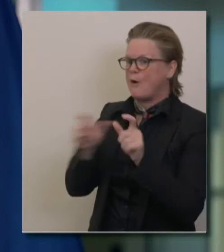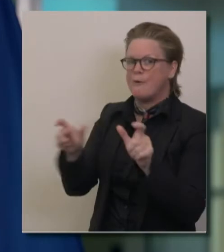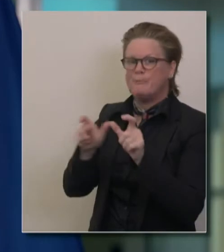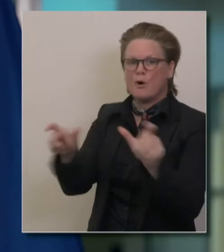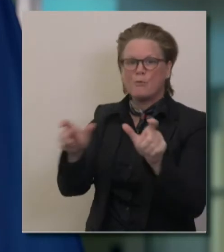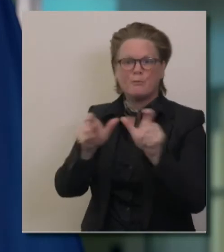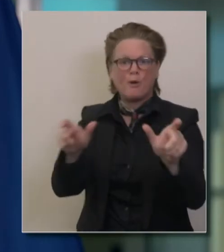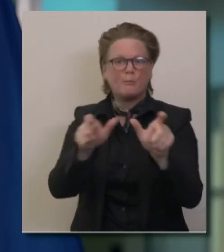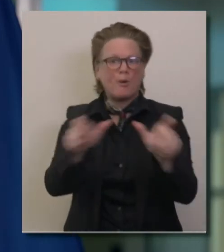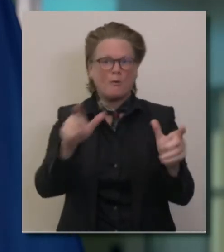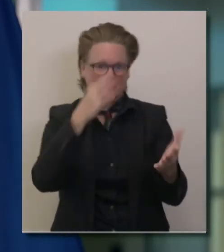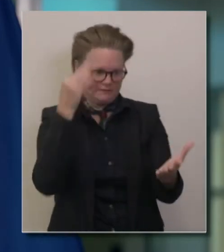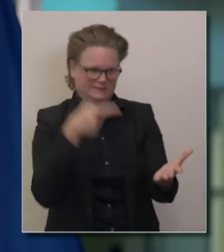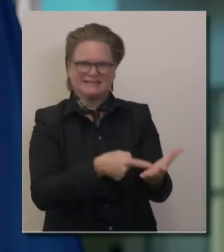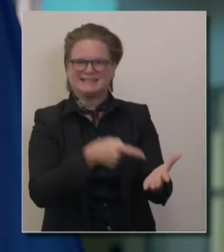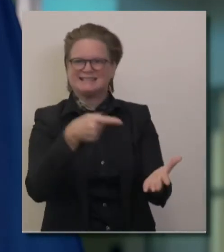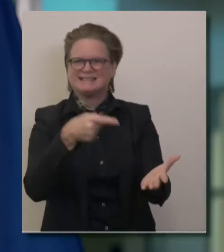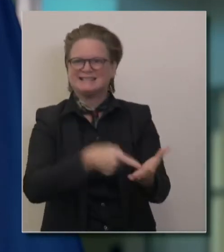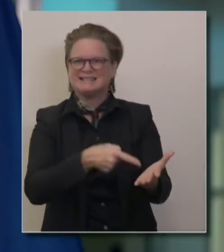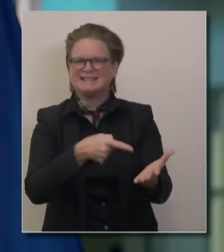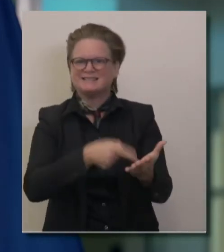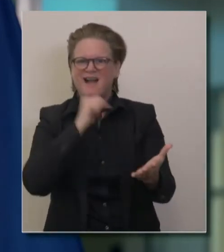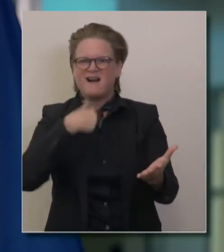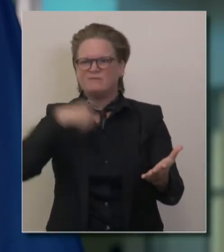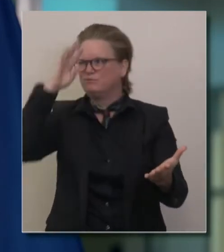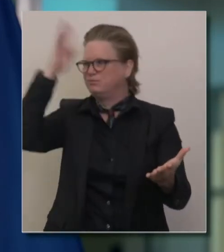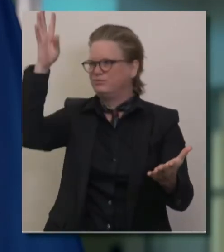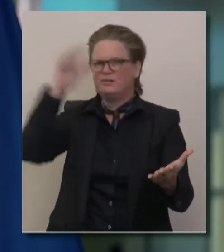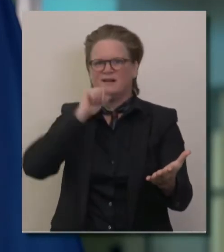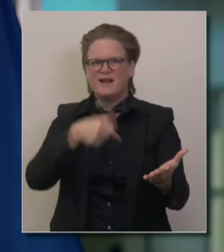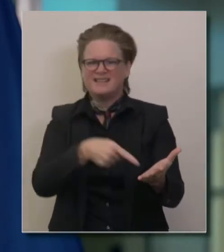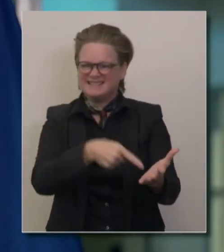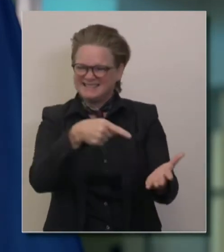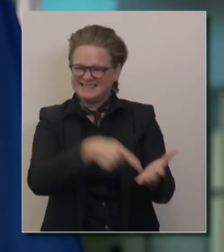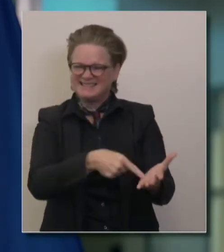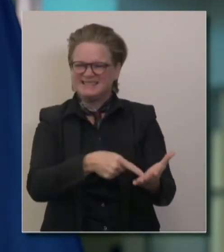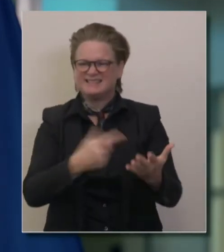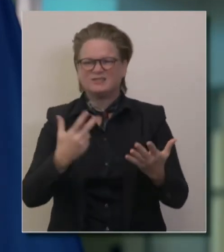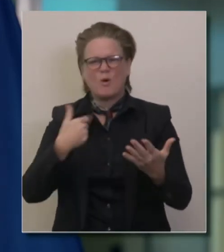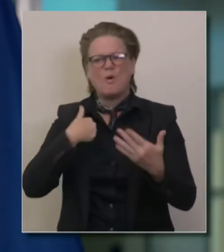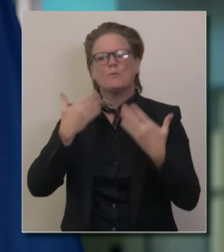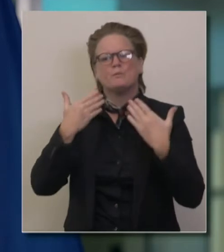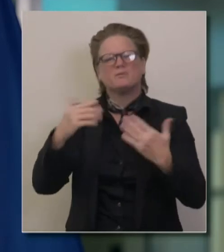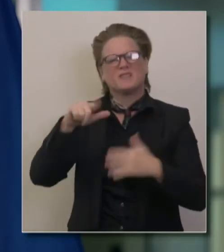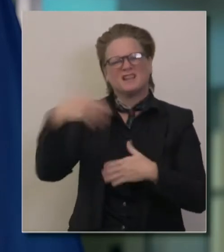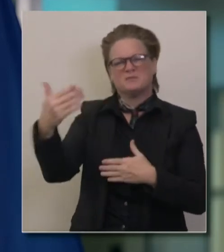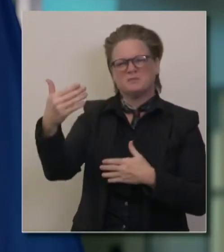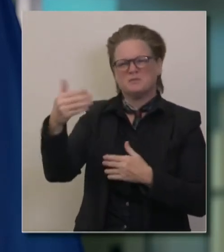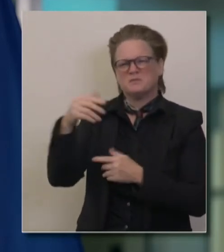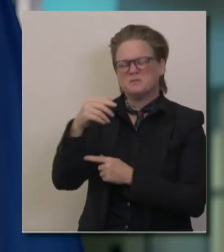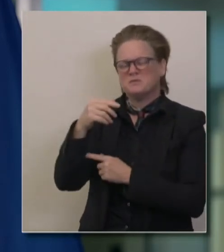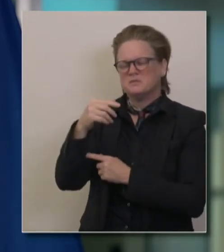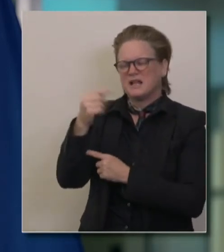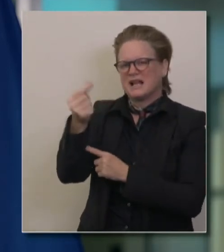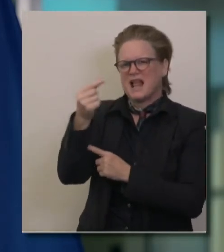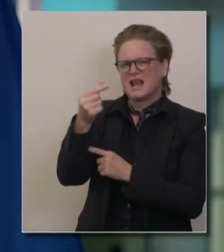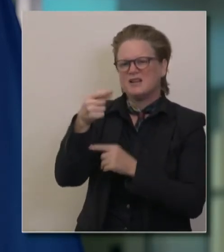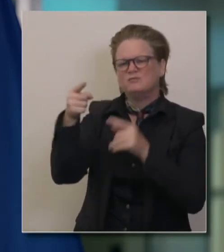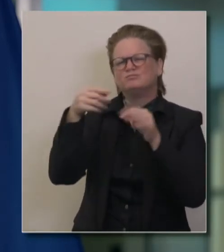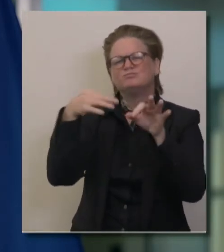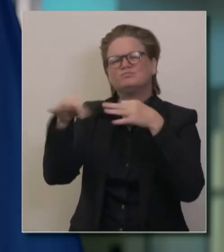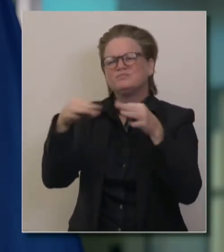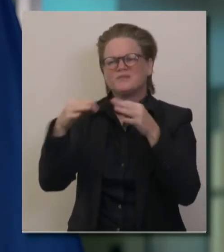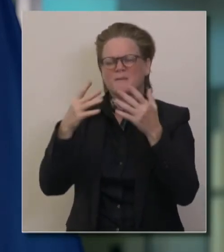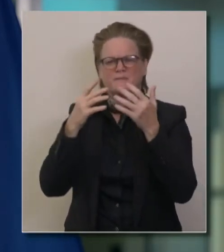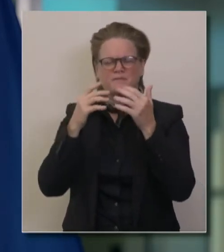with that, uh, I will happily stand aside and provide Dr. Galley to talk a little bit more about not just the how and the what, but also